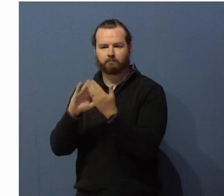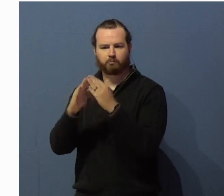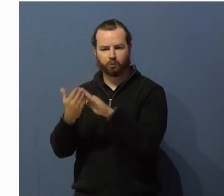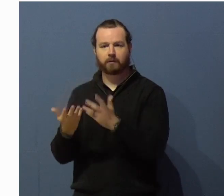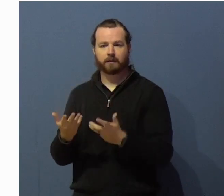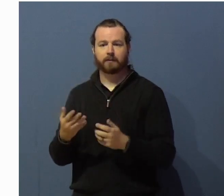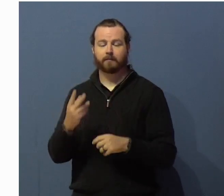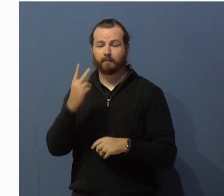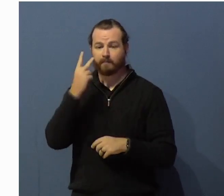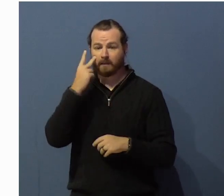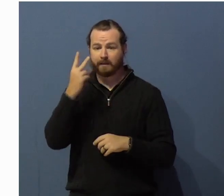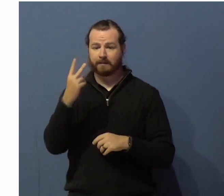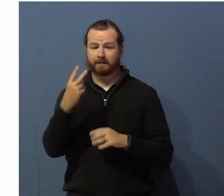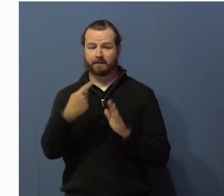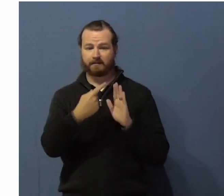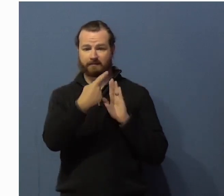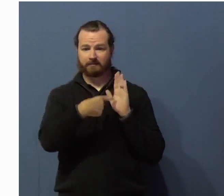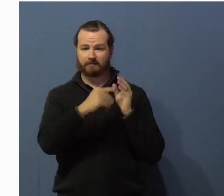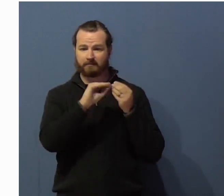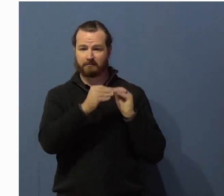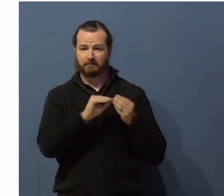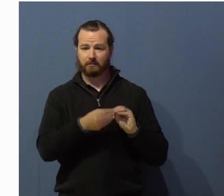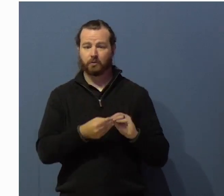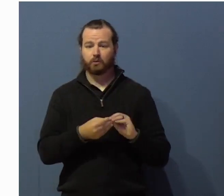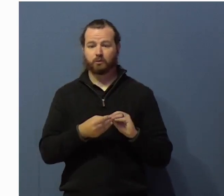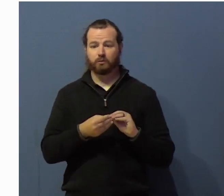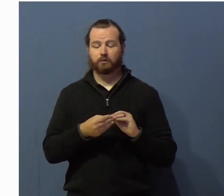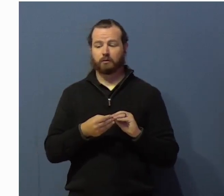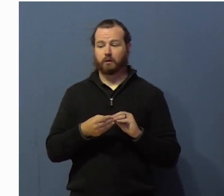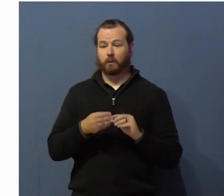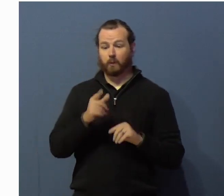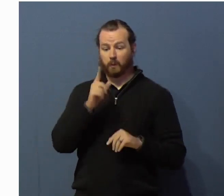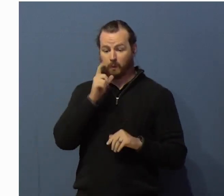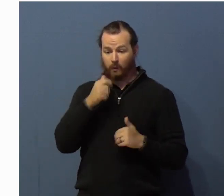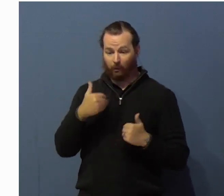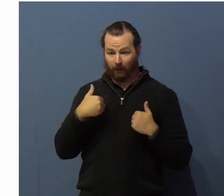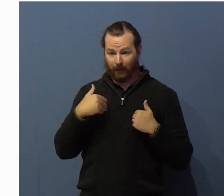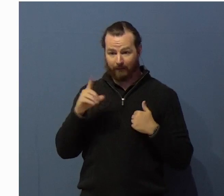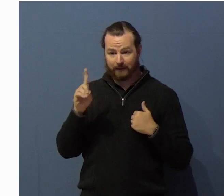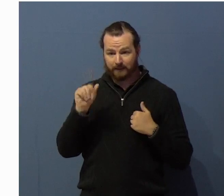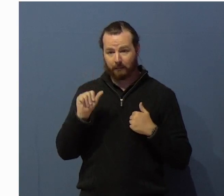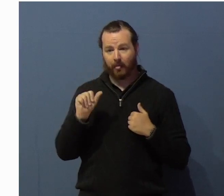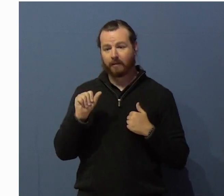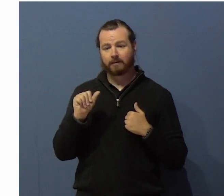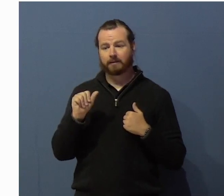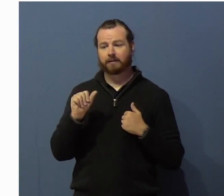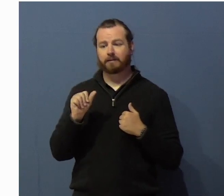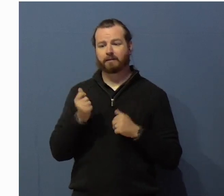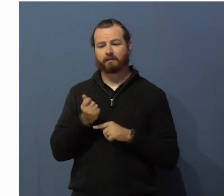Very few people with disabilities go to college. And they're capable of doing so.